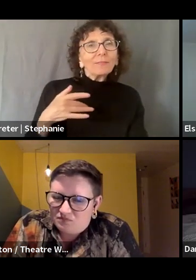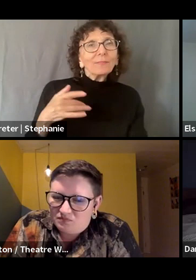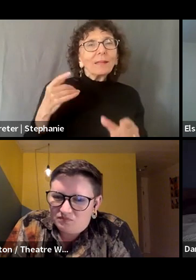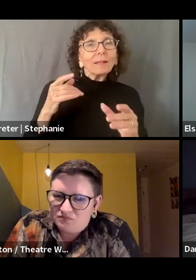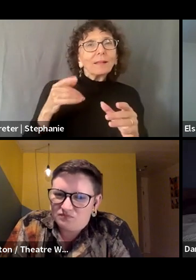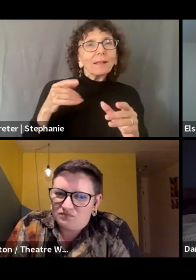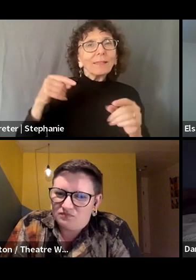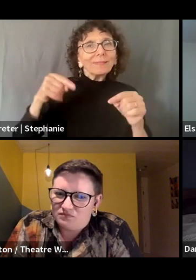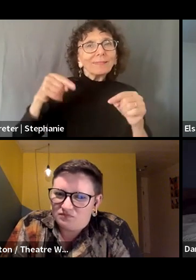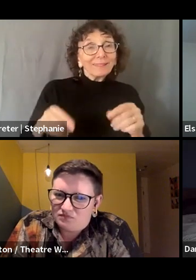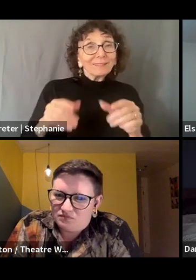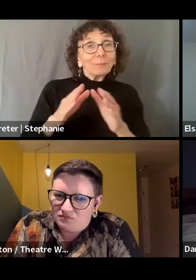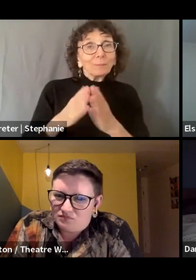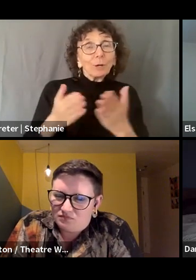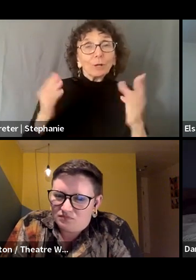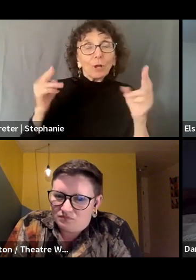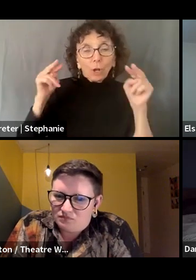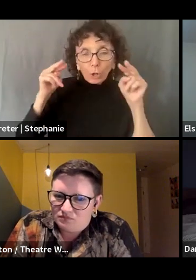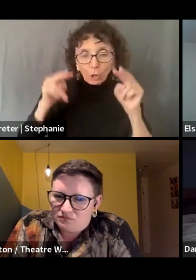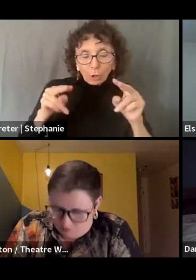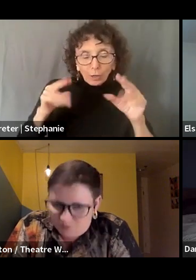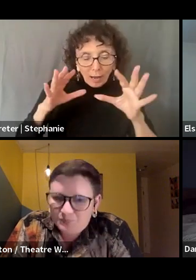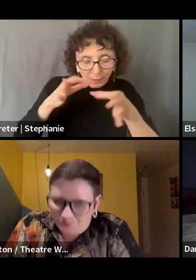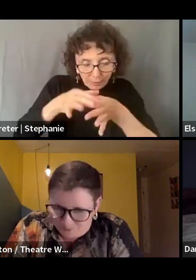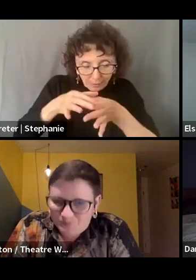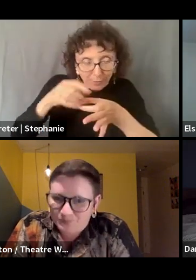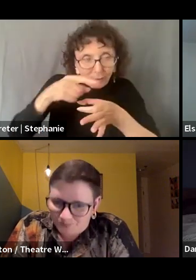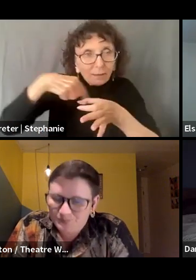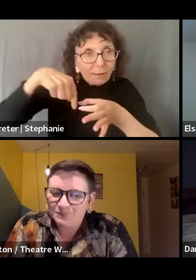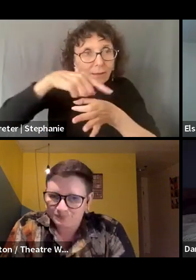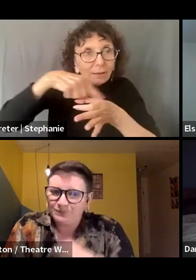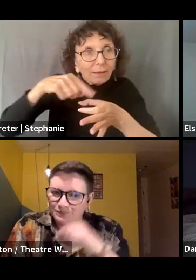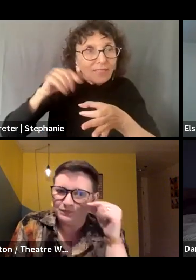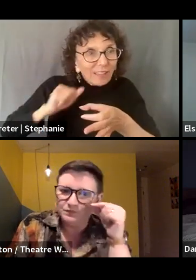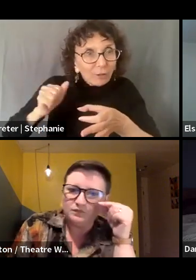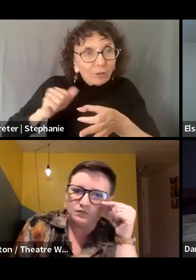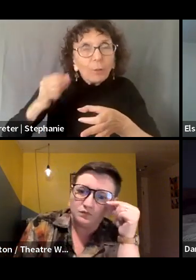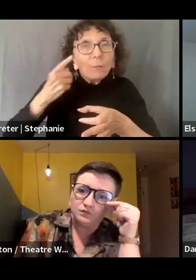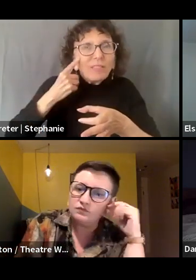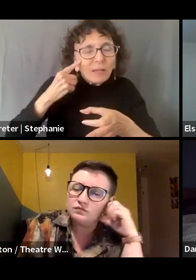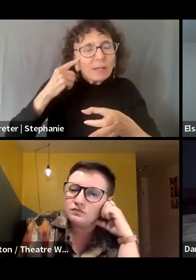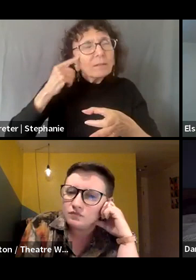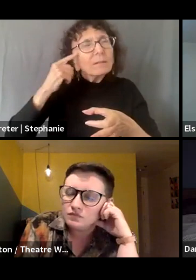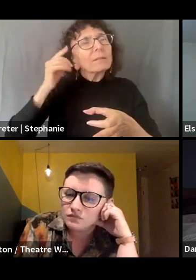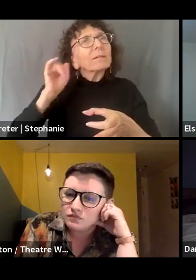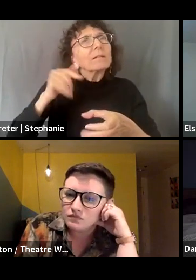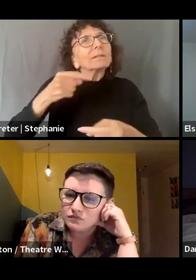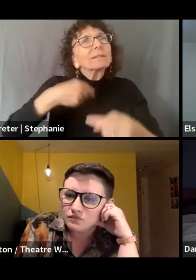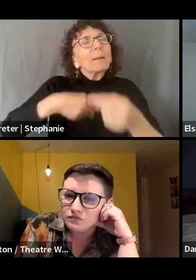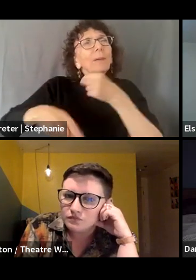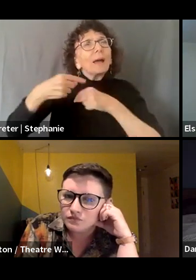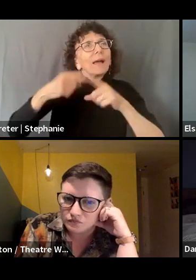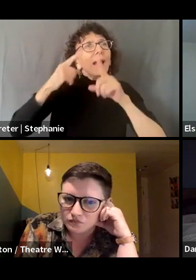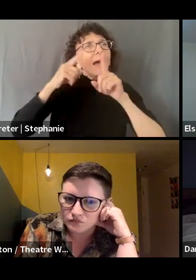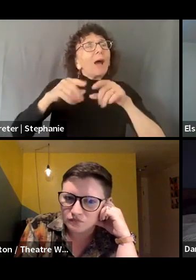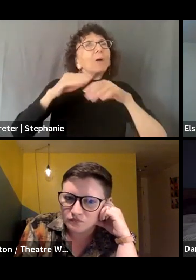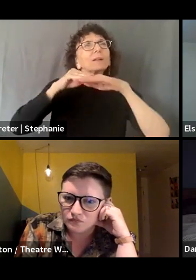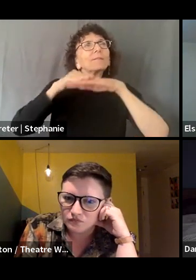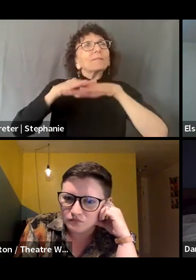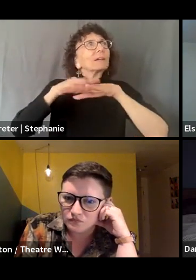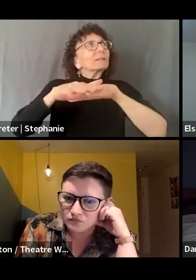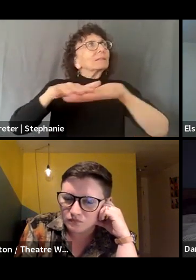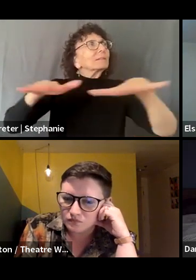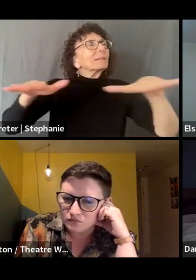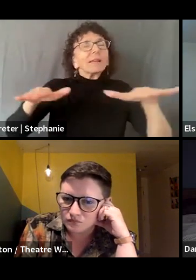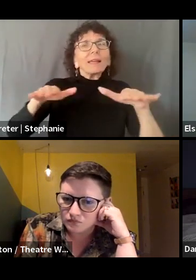look at the microcosm that we're talking about, but also be thinking about how this affects workers in adjacent